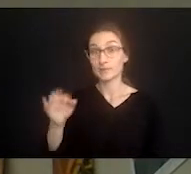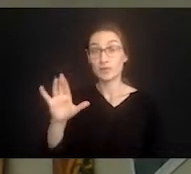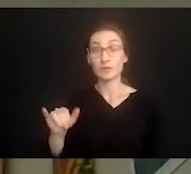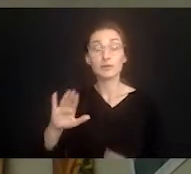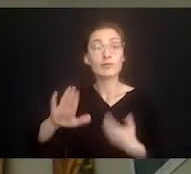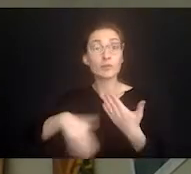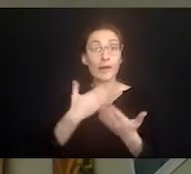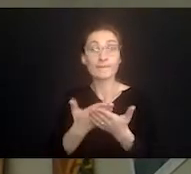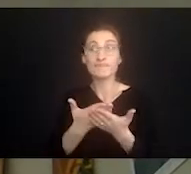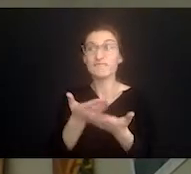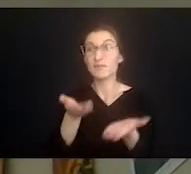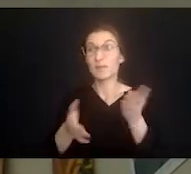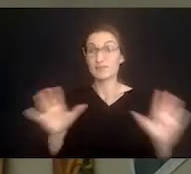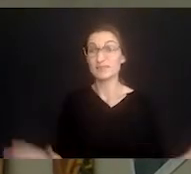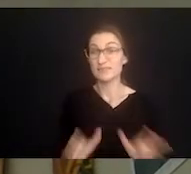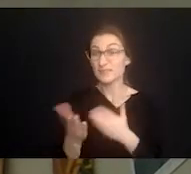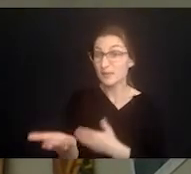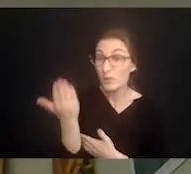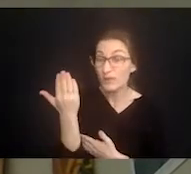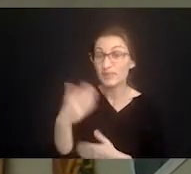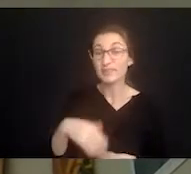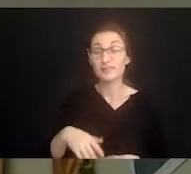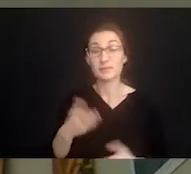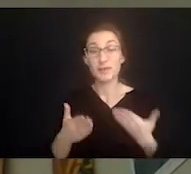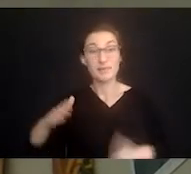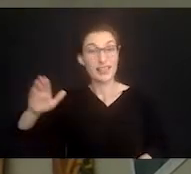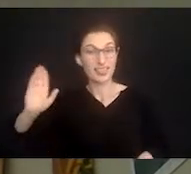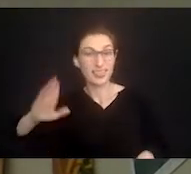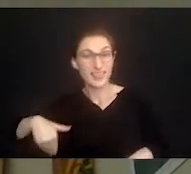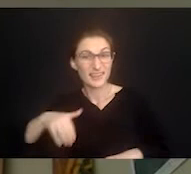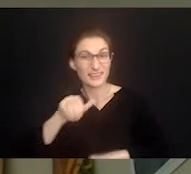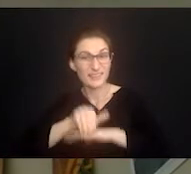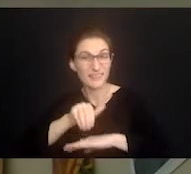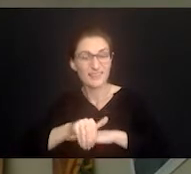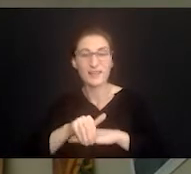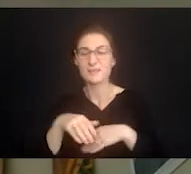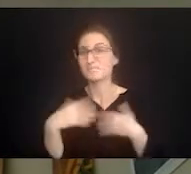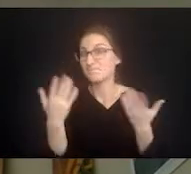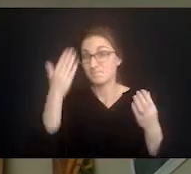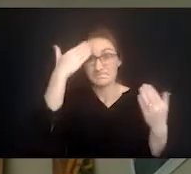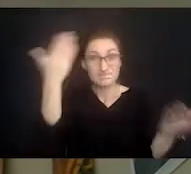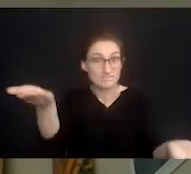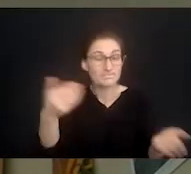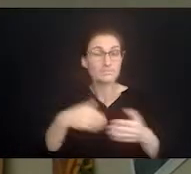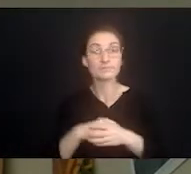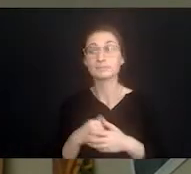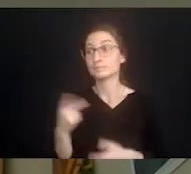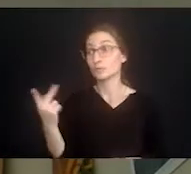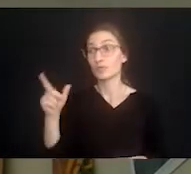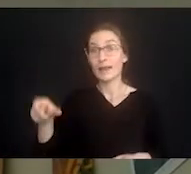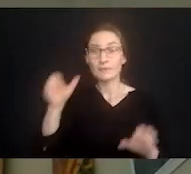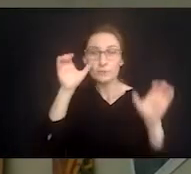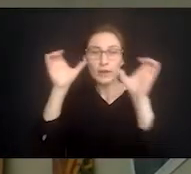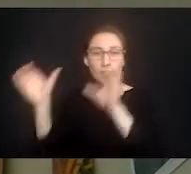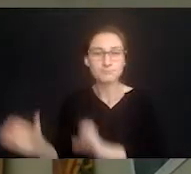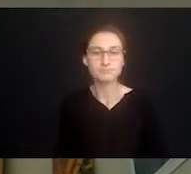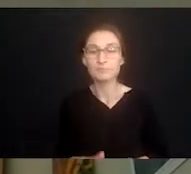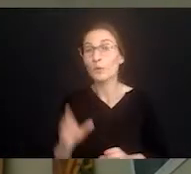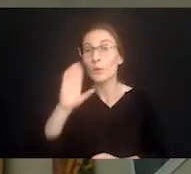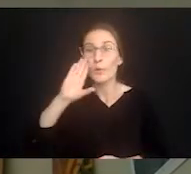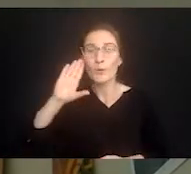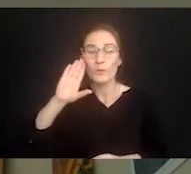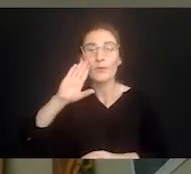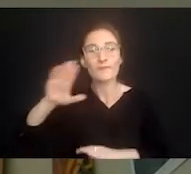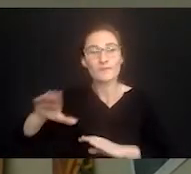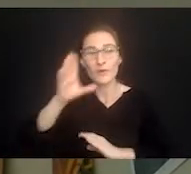Jerry got home sometime late that night or maybe it was even early Sunday morning. I don't really know. Uh, we both needed to sleep late on Sunday, but